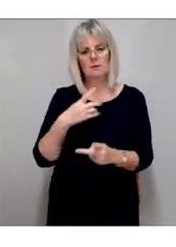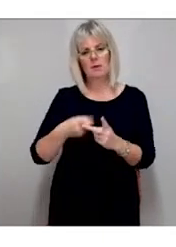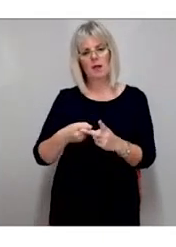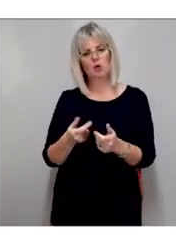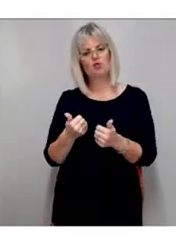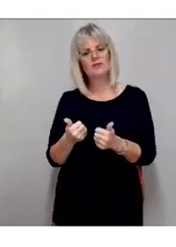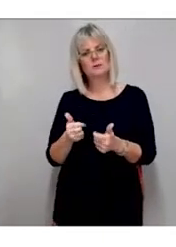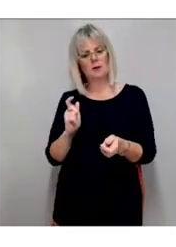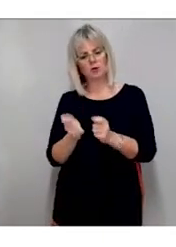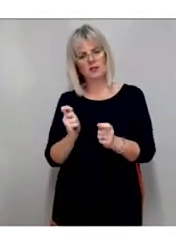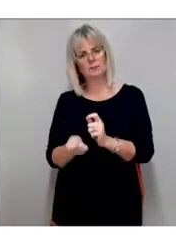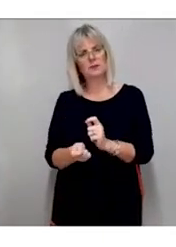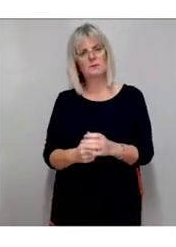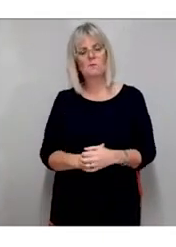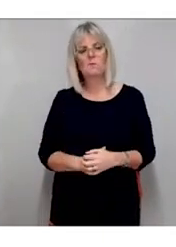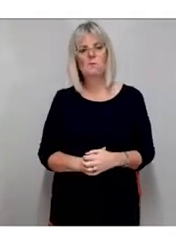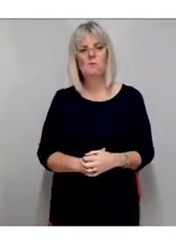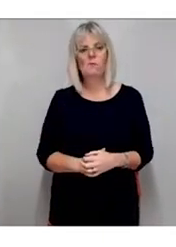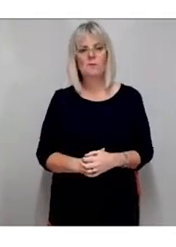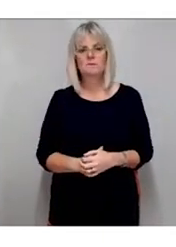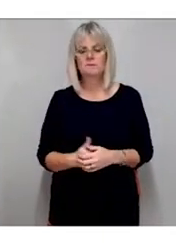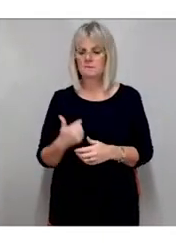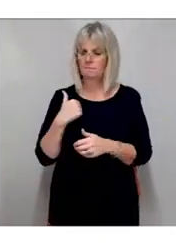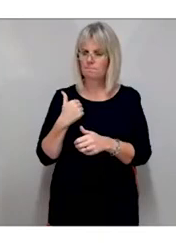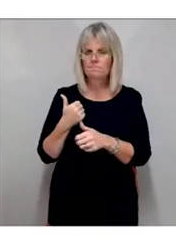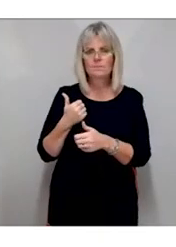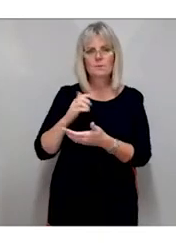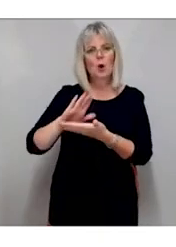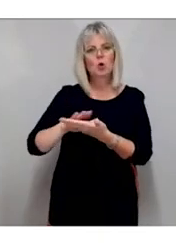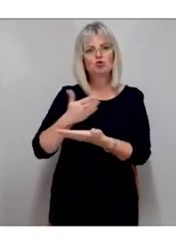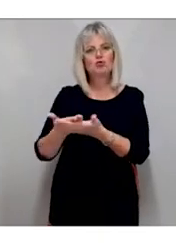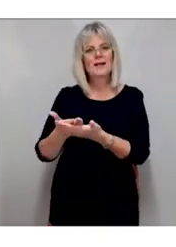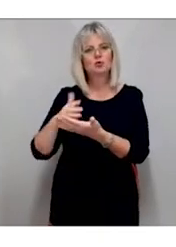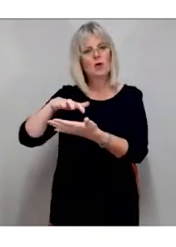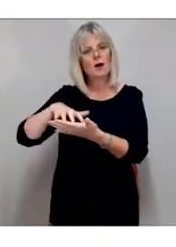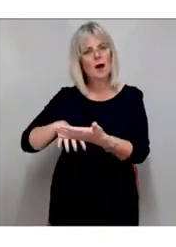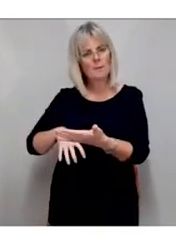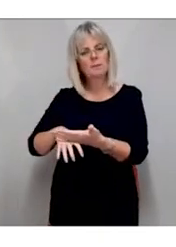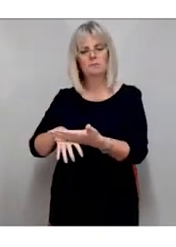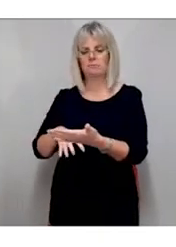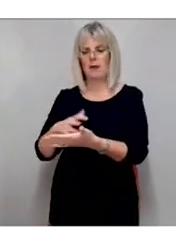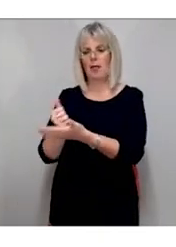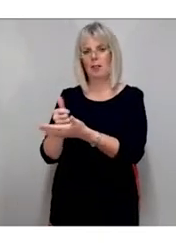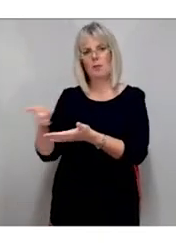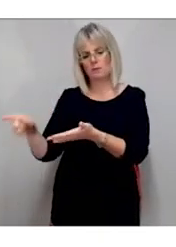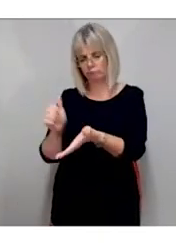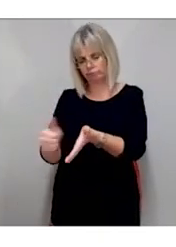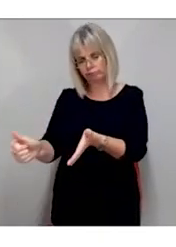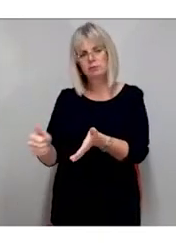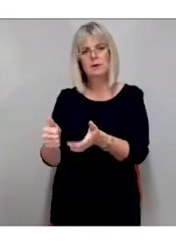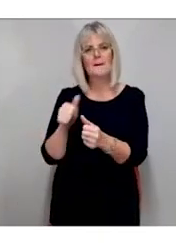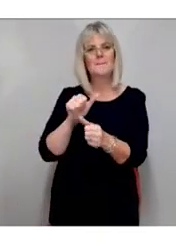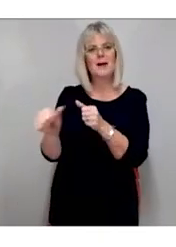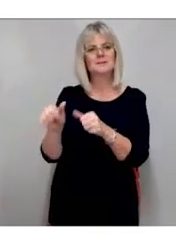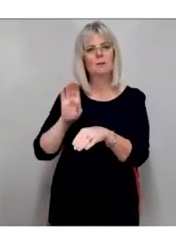We help transcribers create and publish accessible information in accordance with best practice guidelines and